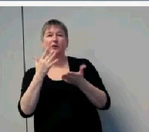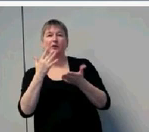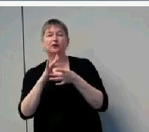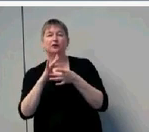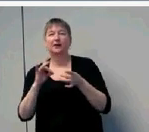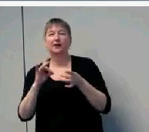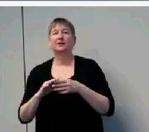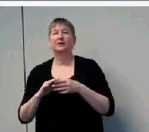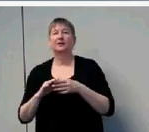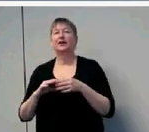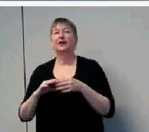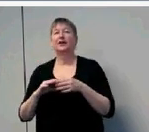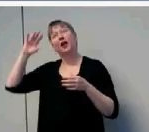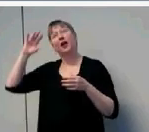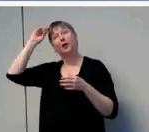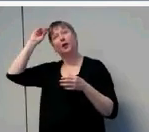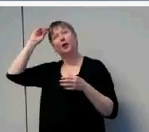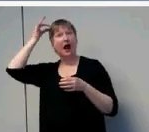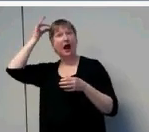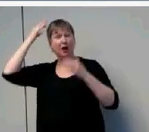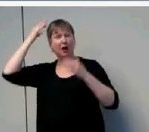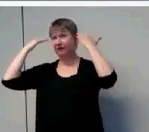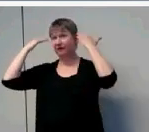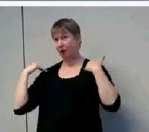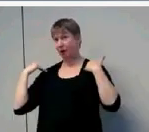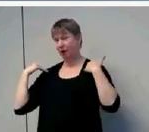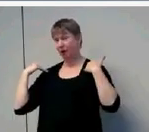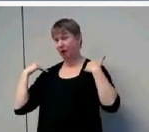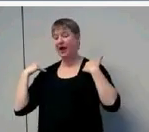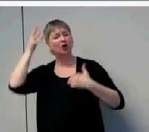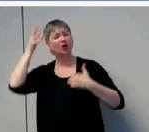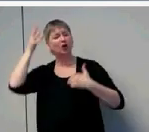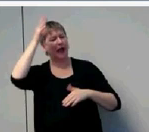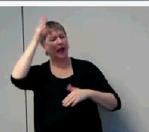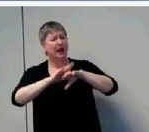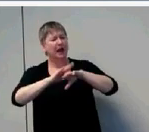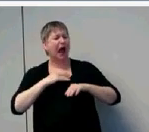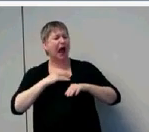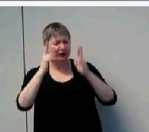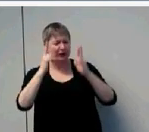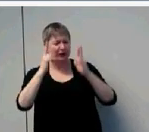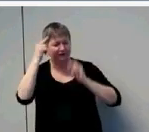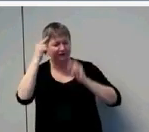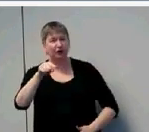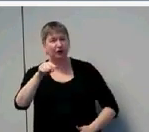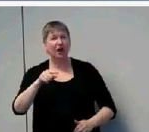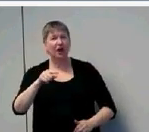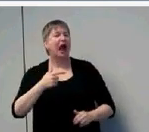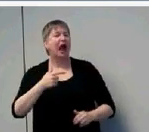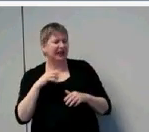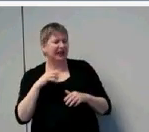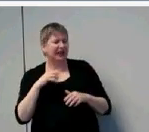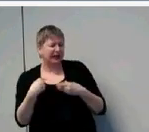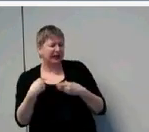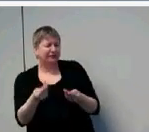The boy's hair was very long. So his dad said that he would cut it for him. I can give you a good haircut,